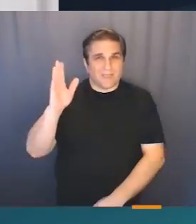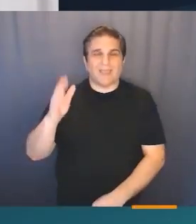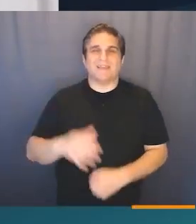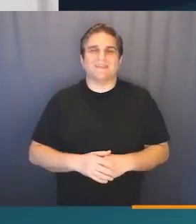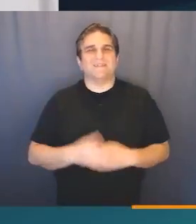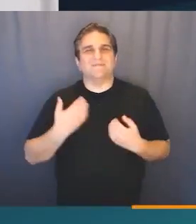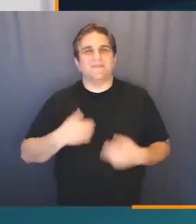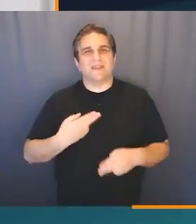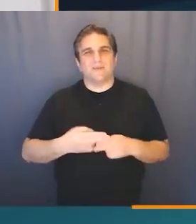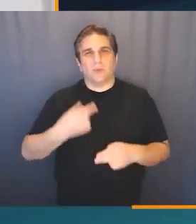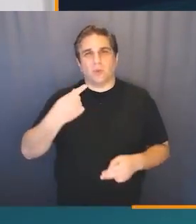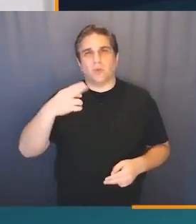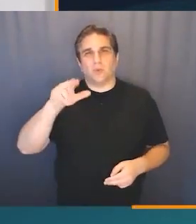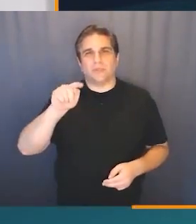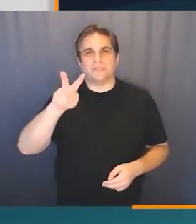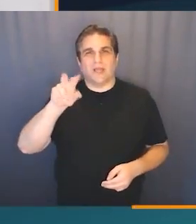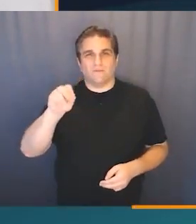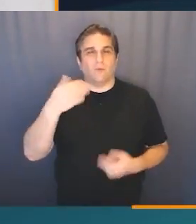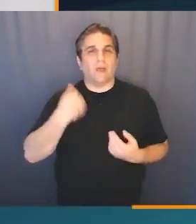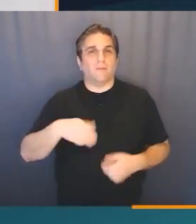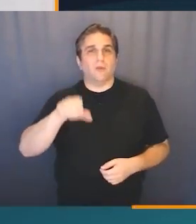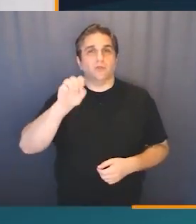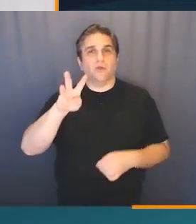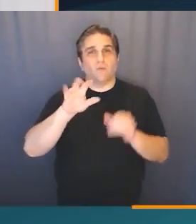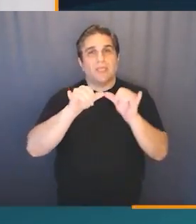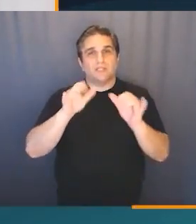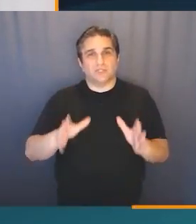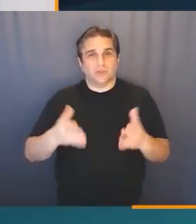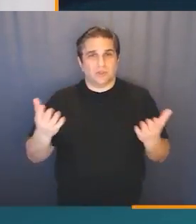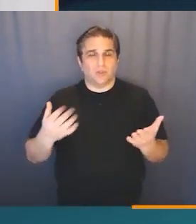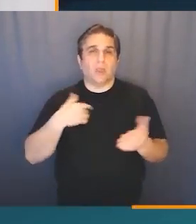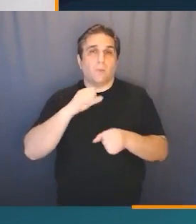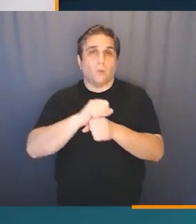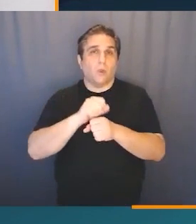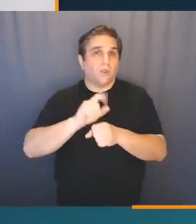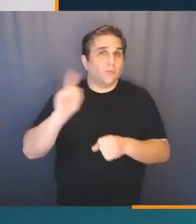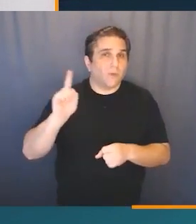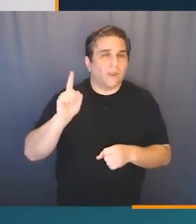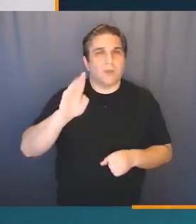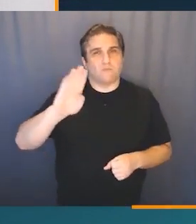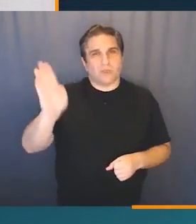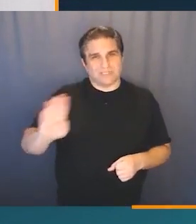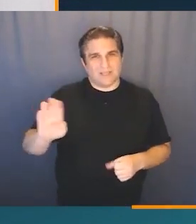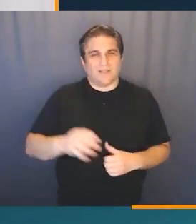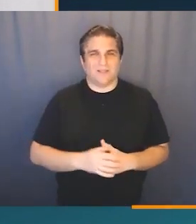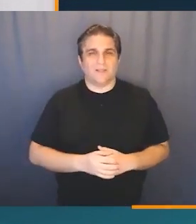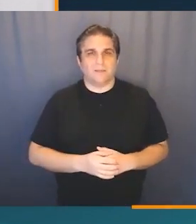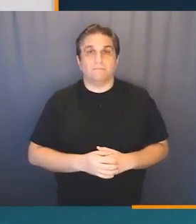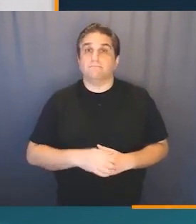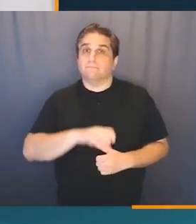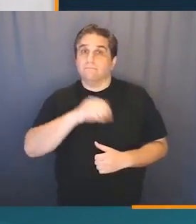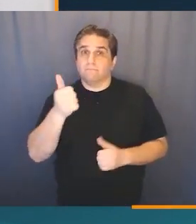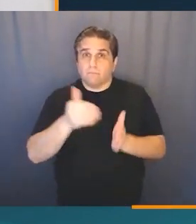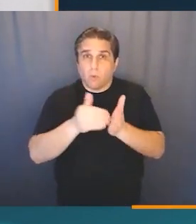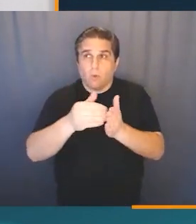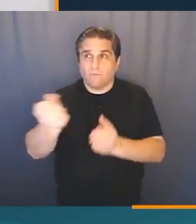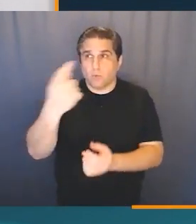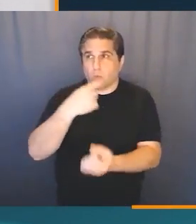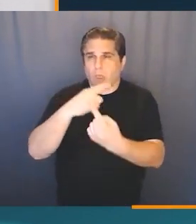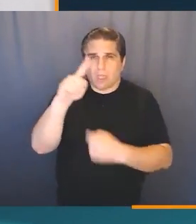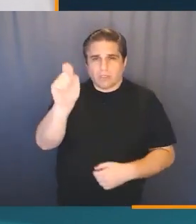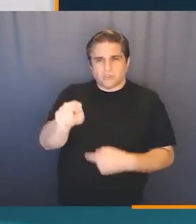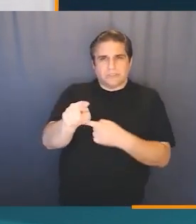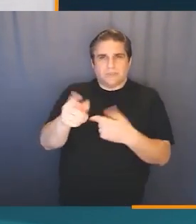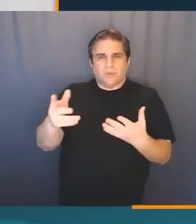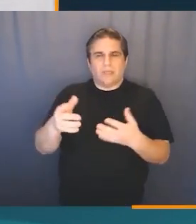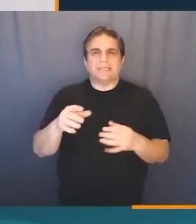Hello, everyone. My name is Gustavo and I'm a software engineer at Amazon working from Brazil. And another question we are often